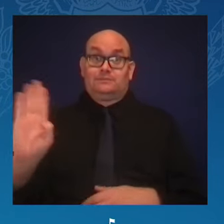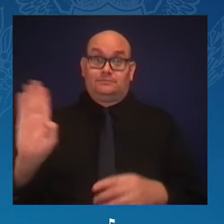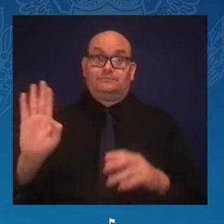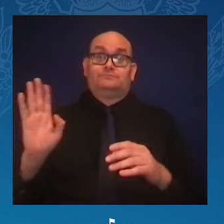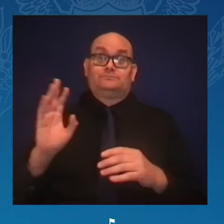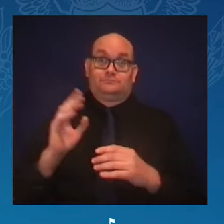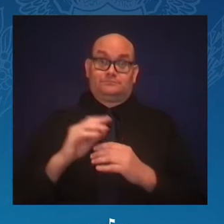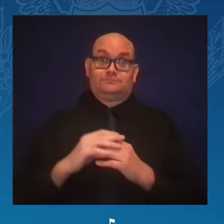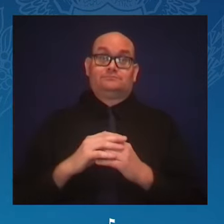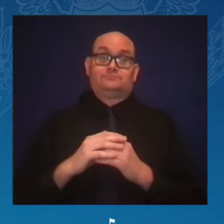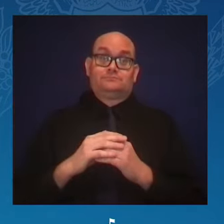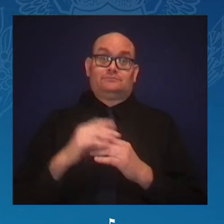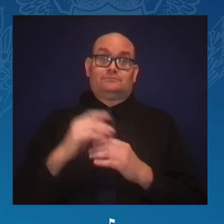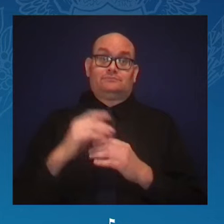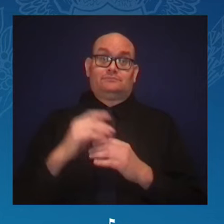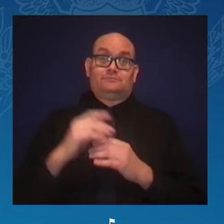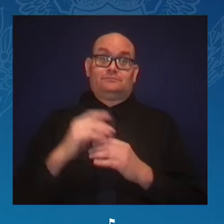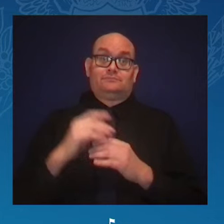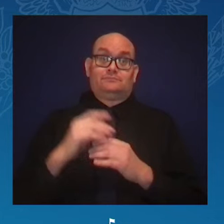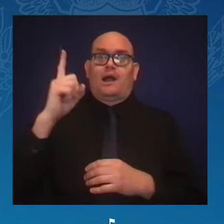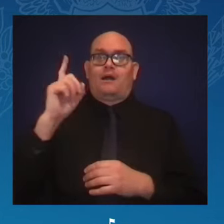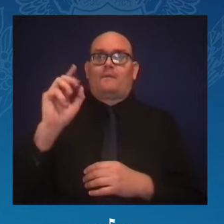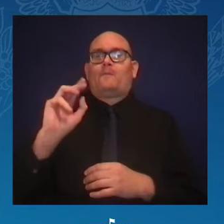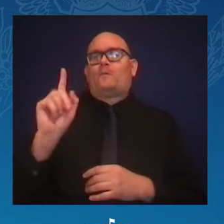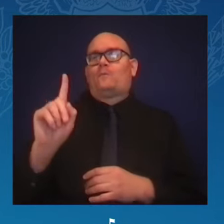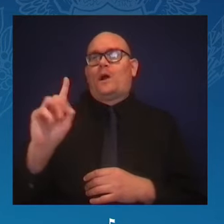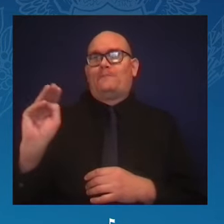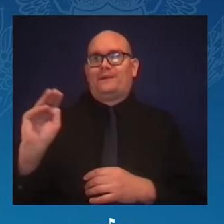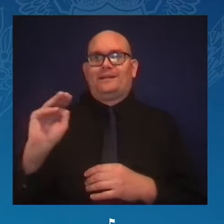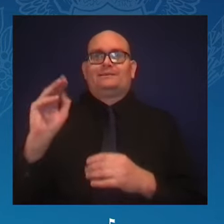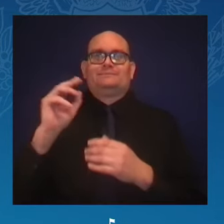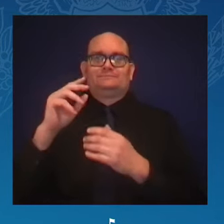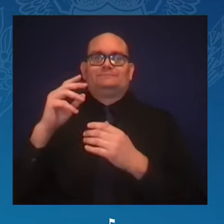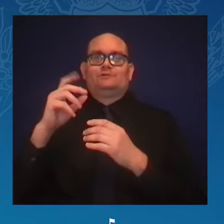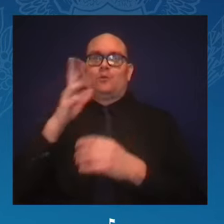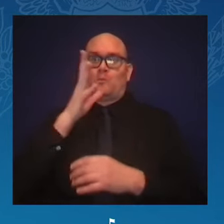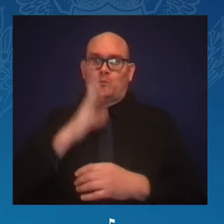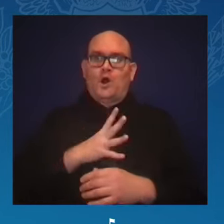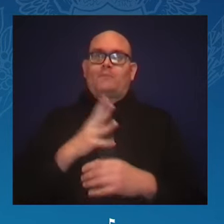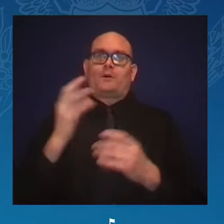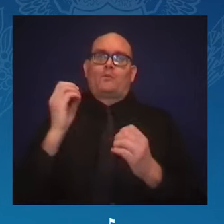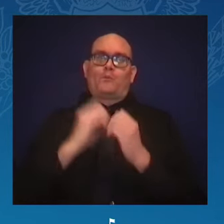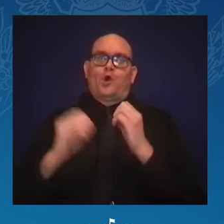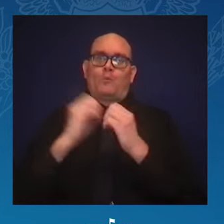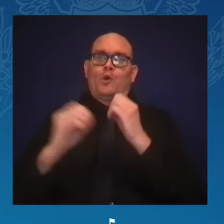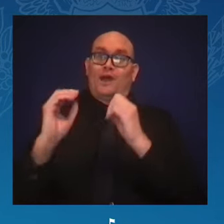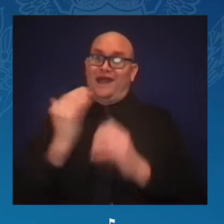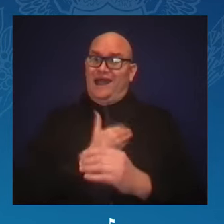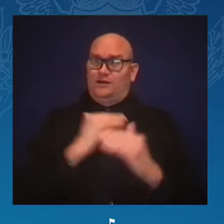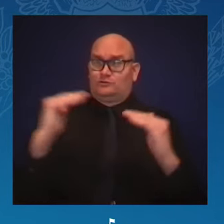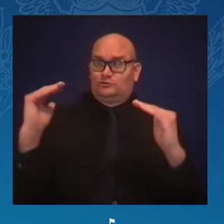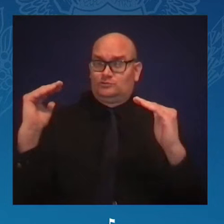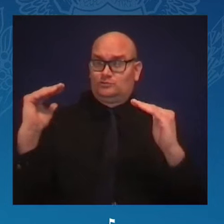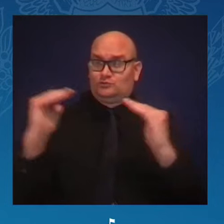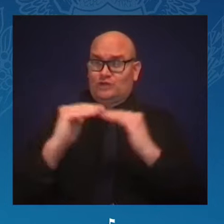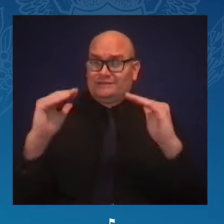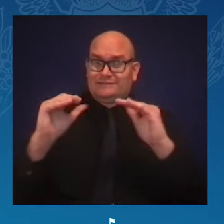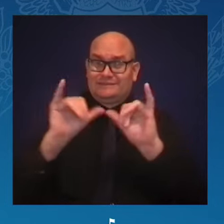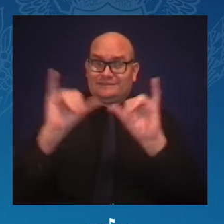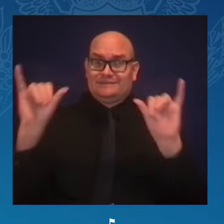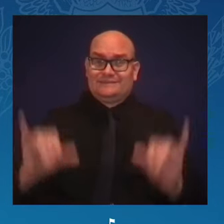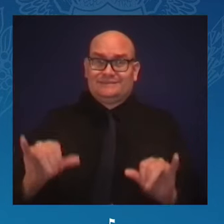system has been in urgent need of reform. Too often, bad actors have not been held